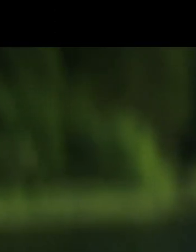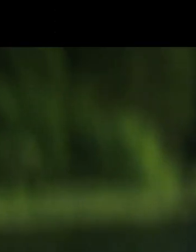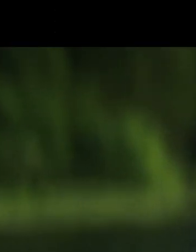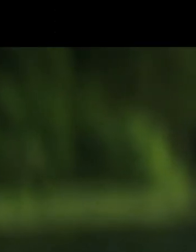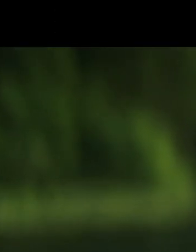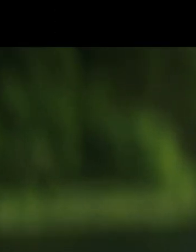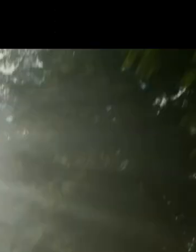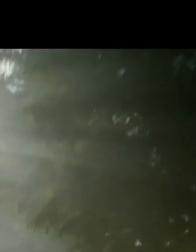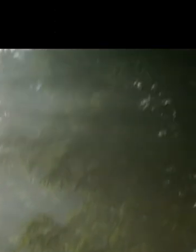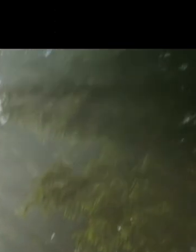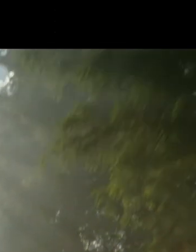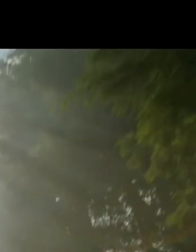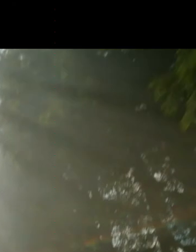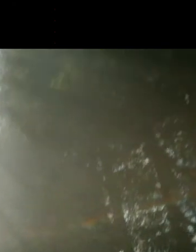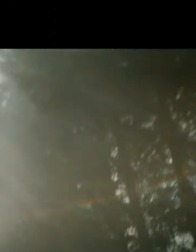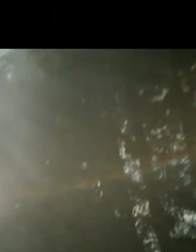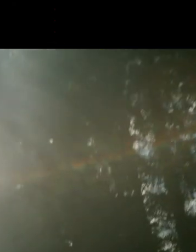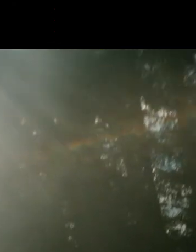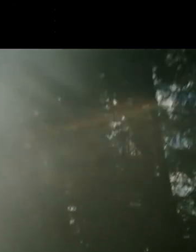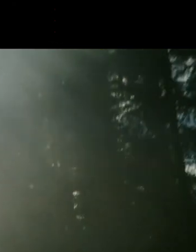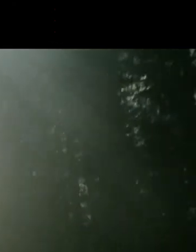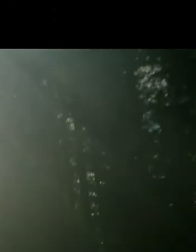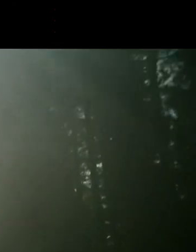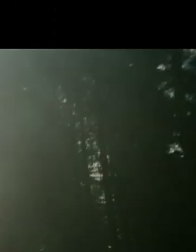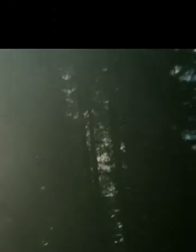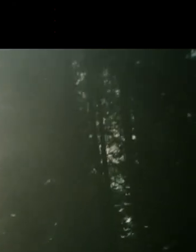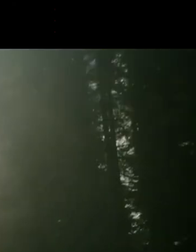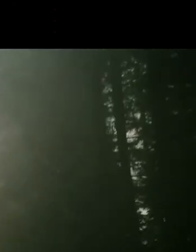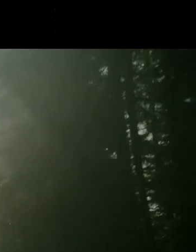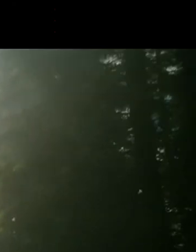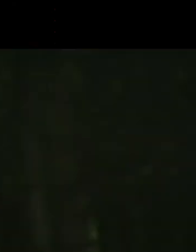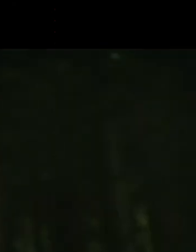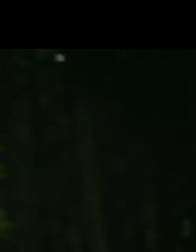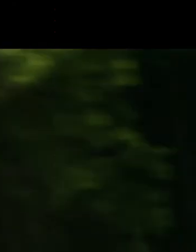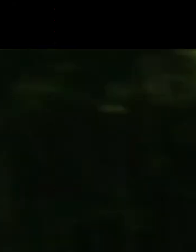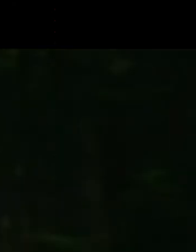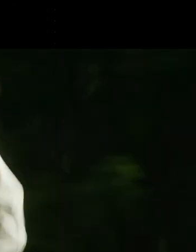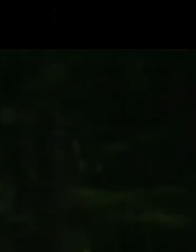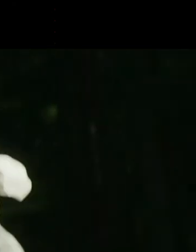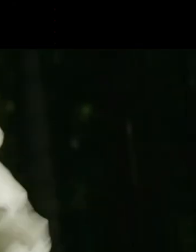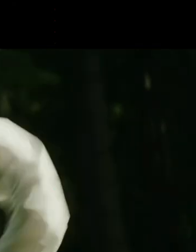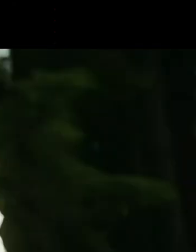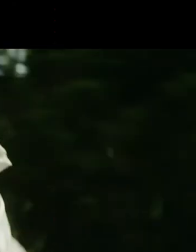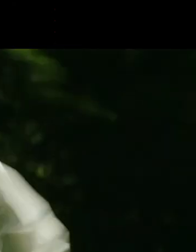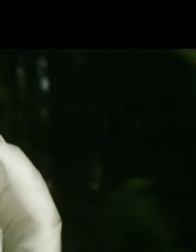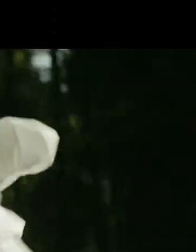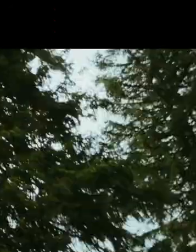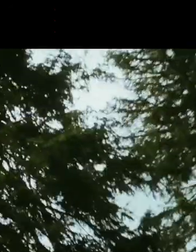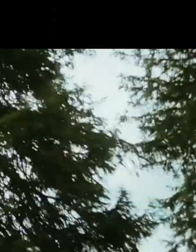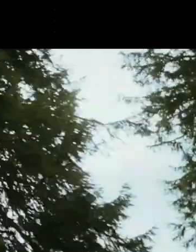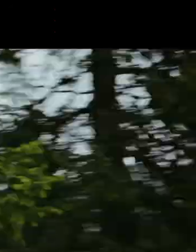Wer soll eigentlich die Natur für künftige Generationen schützen? Staaten? Unternehmer?